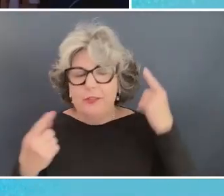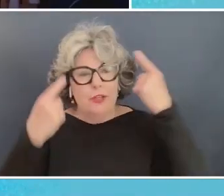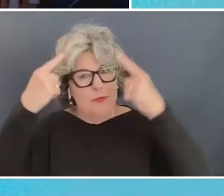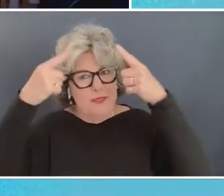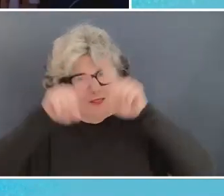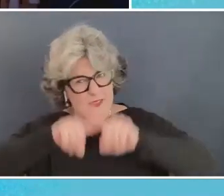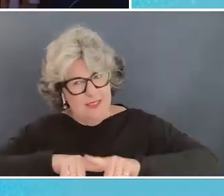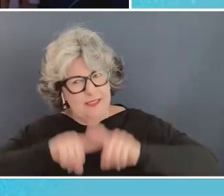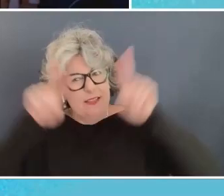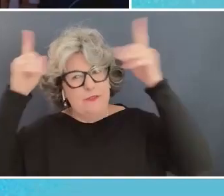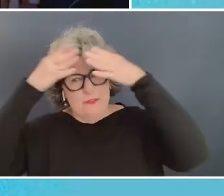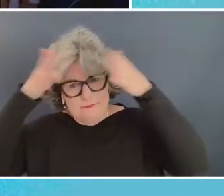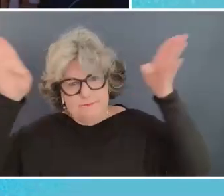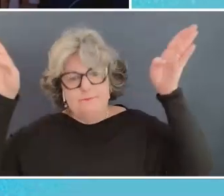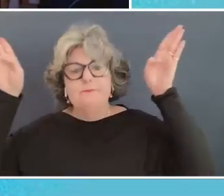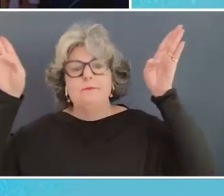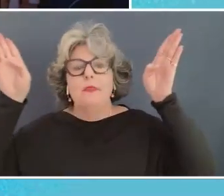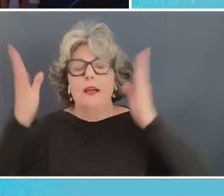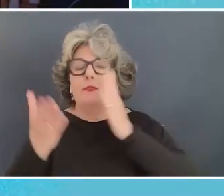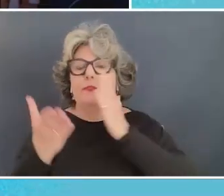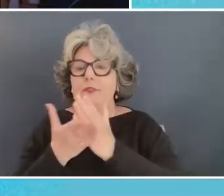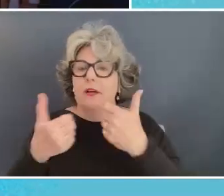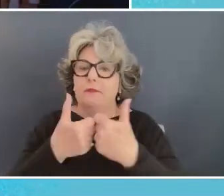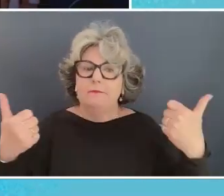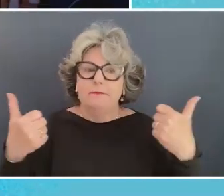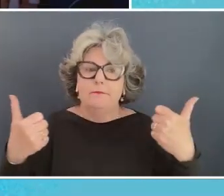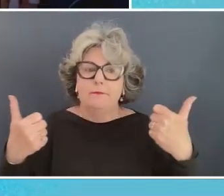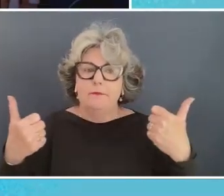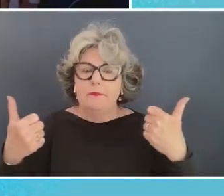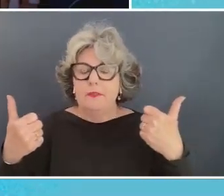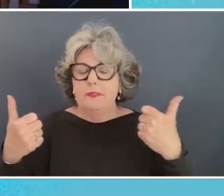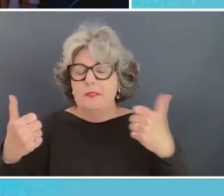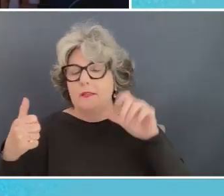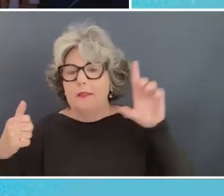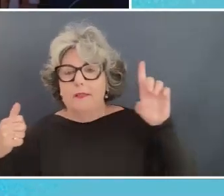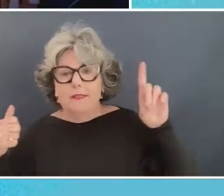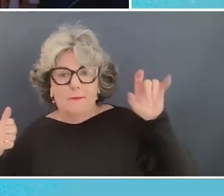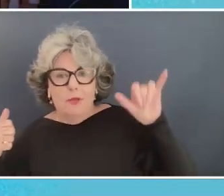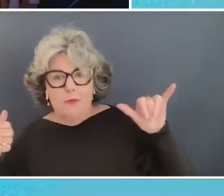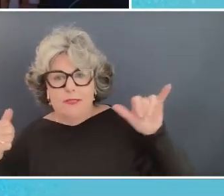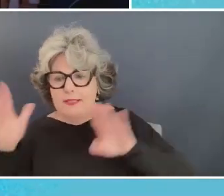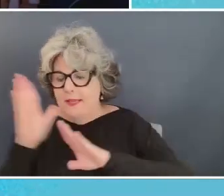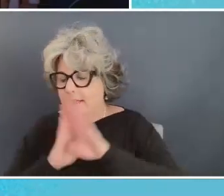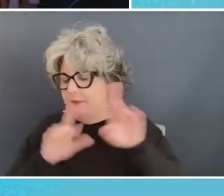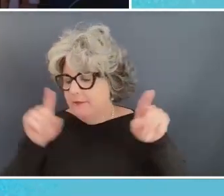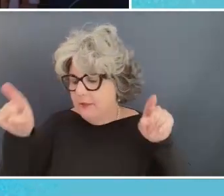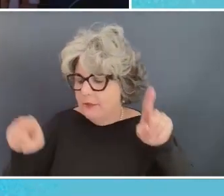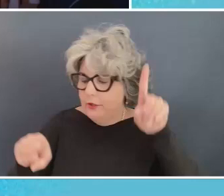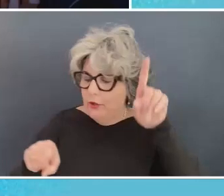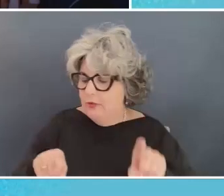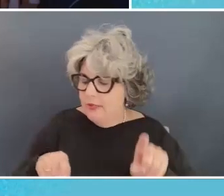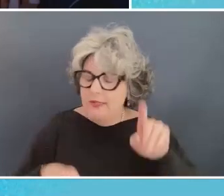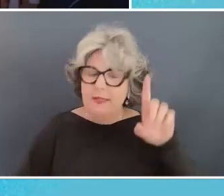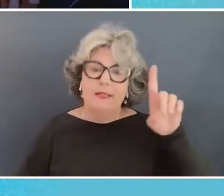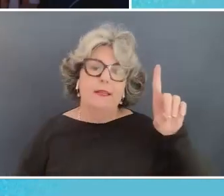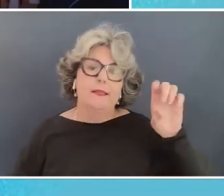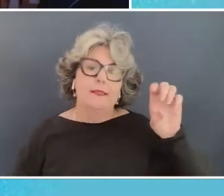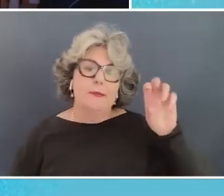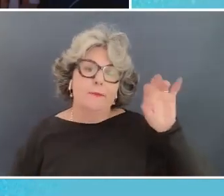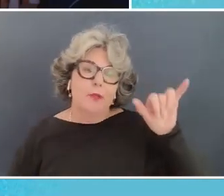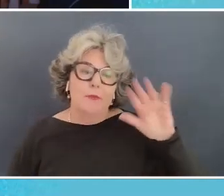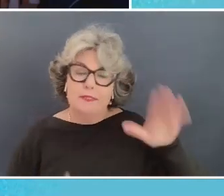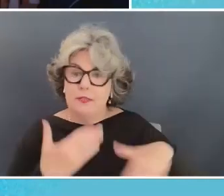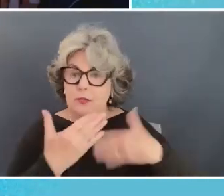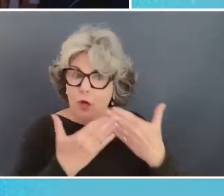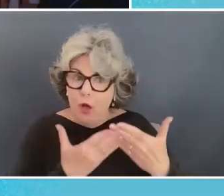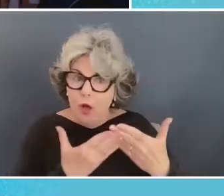we have to stop making the division between diplomacy and development because you need diplomacy on all these issues but